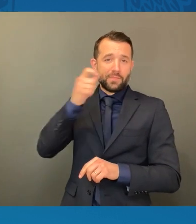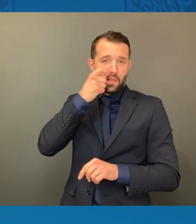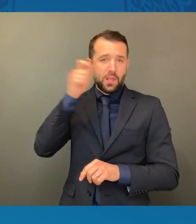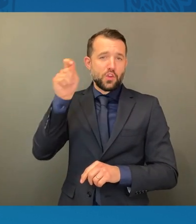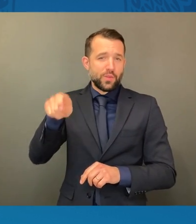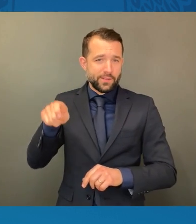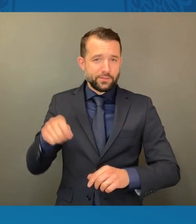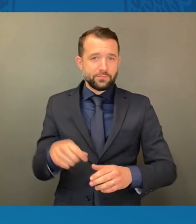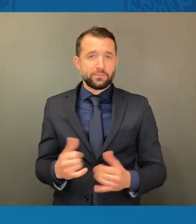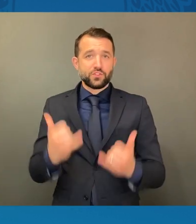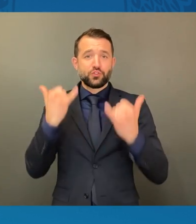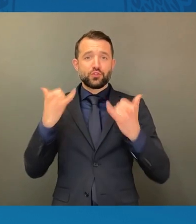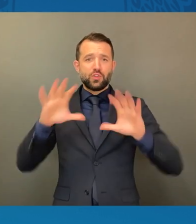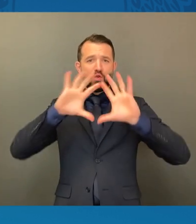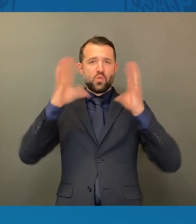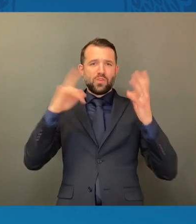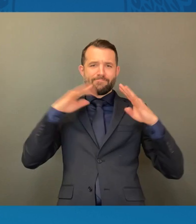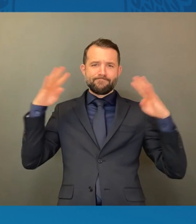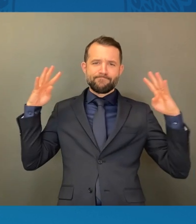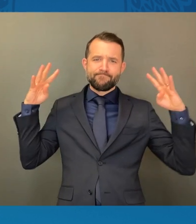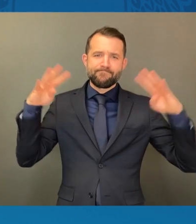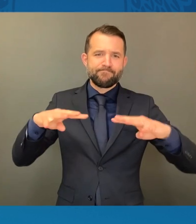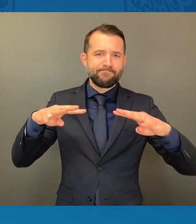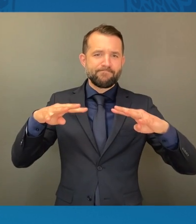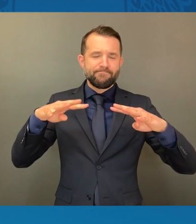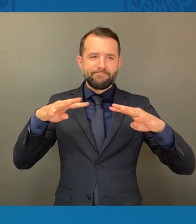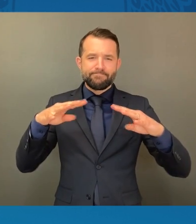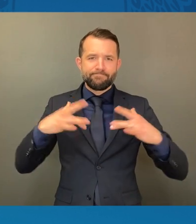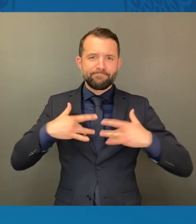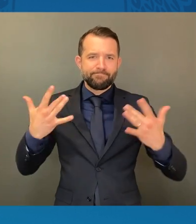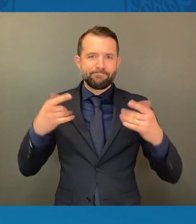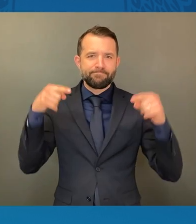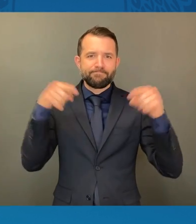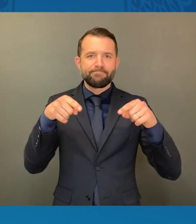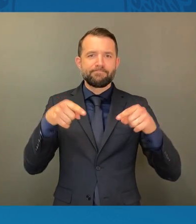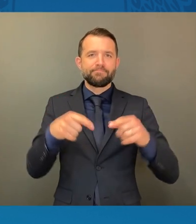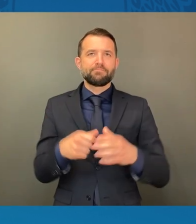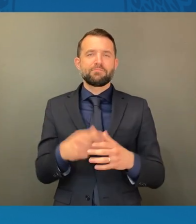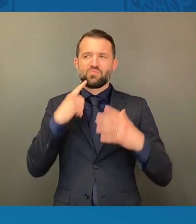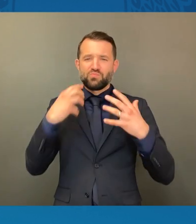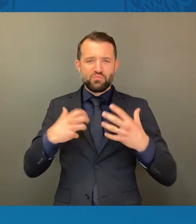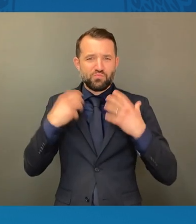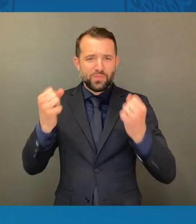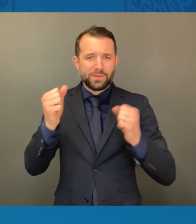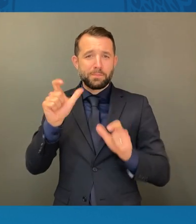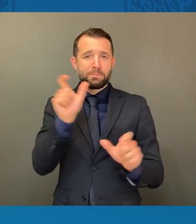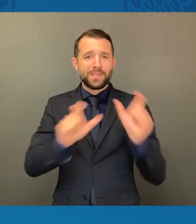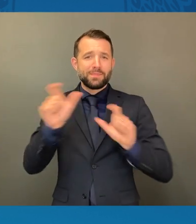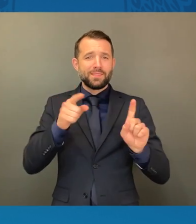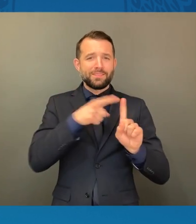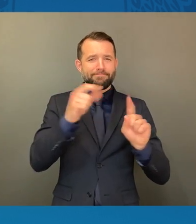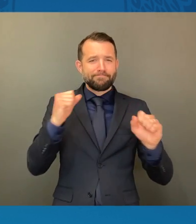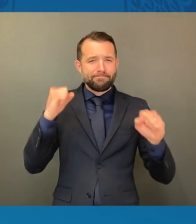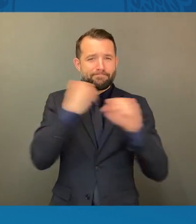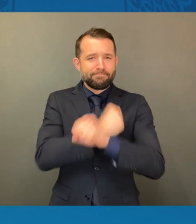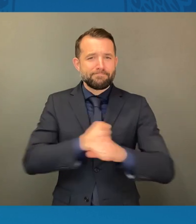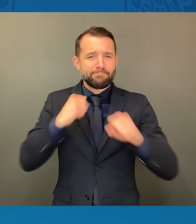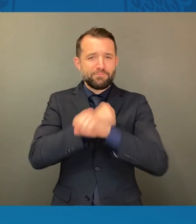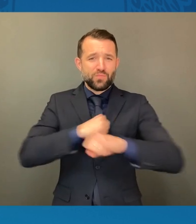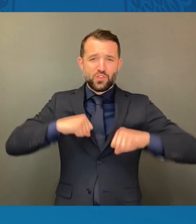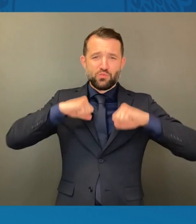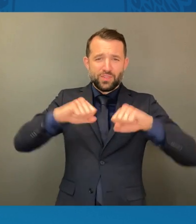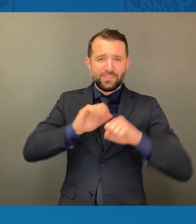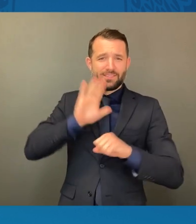the world are on Ukraine and the brave people who are fighting to protect their country and